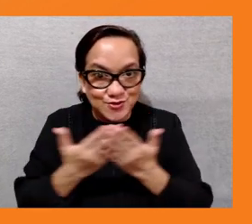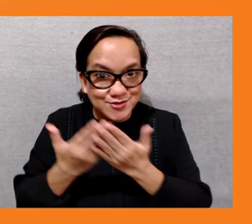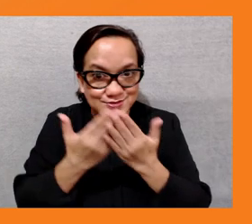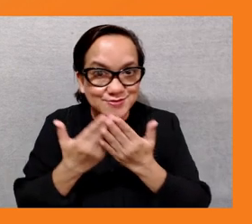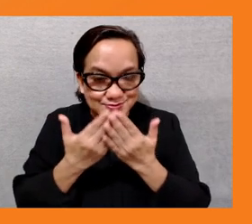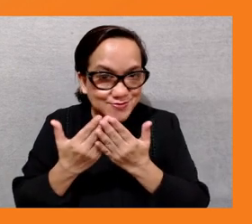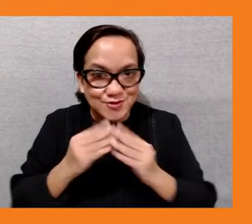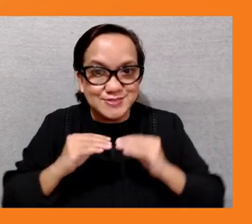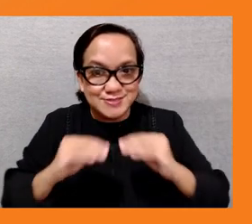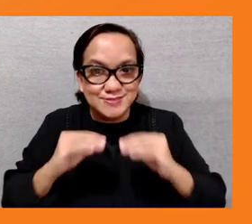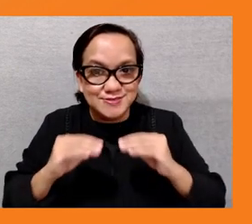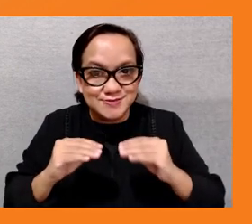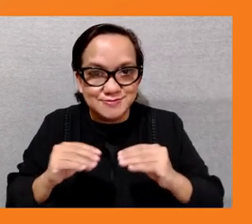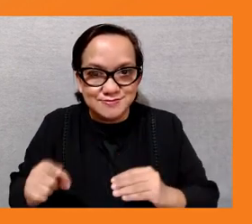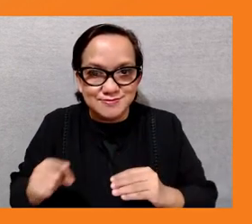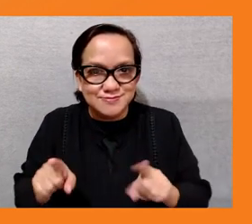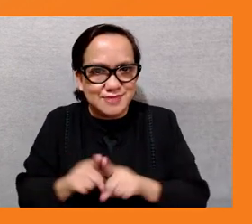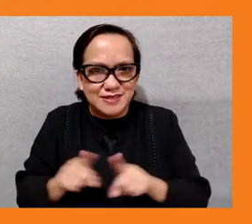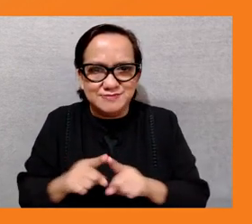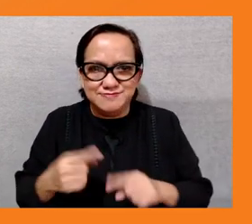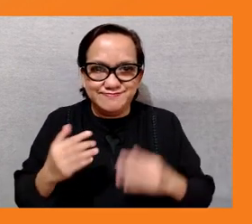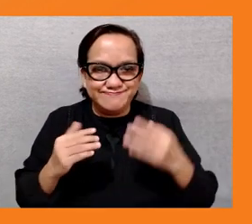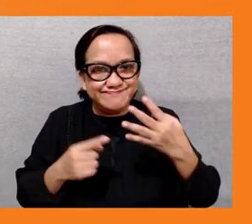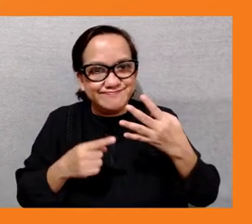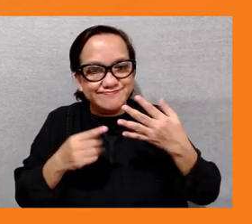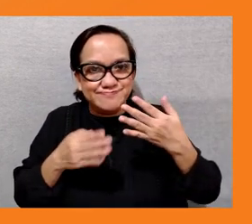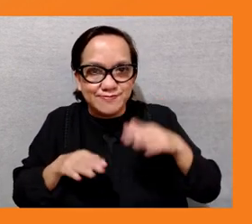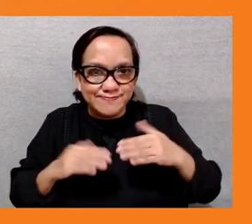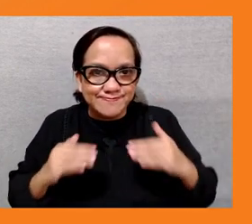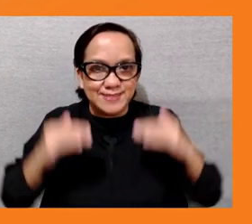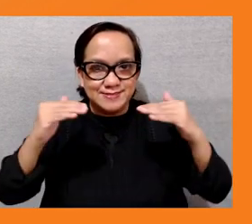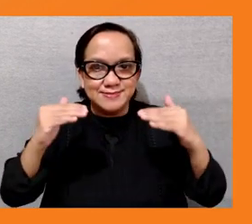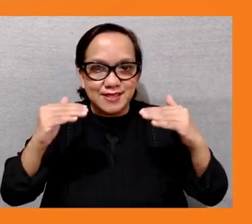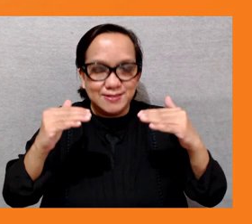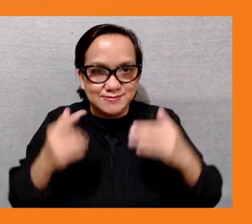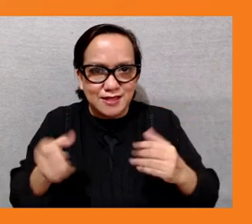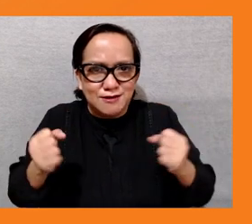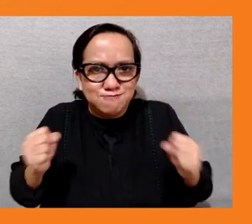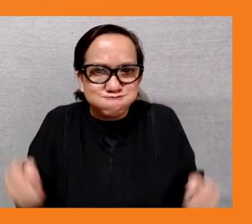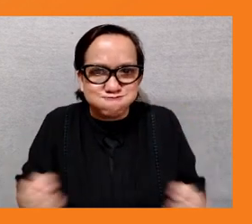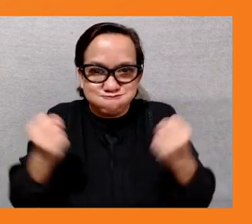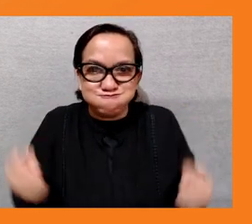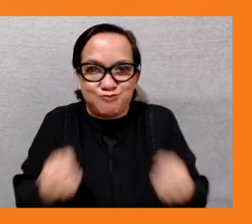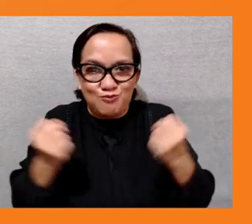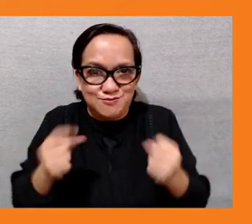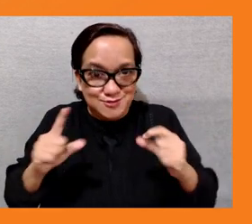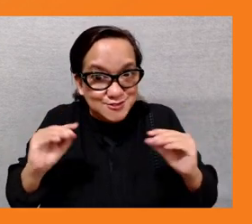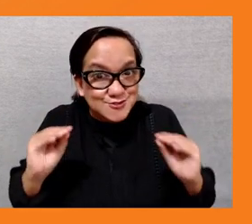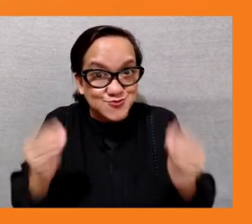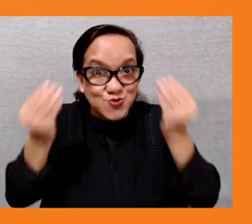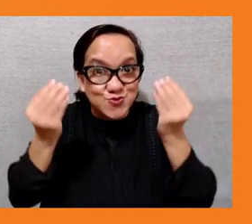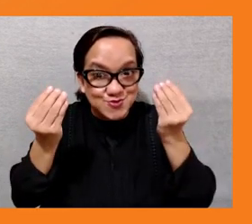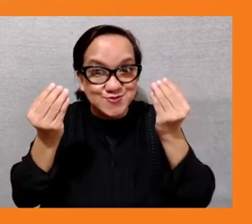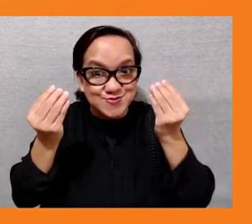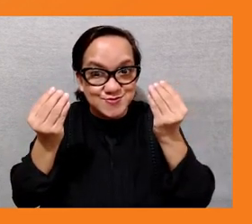green skills at the in the in the training in the training system you were talking about parallel um parallel